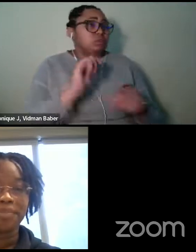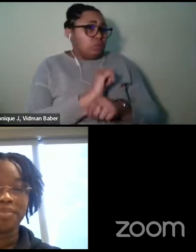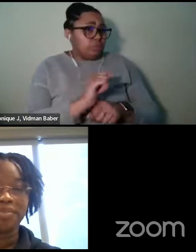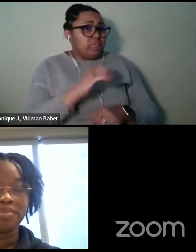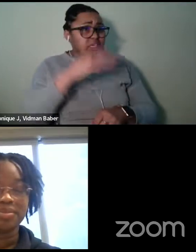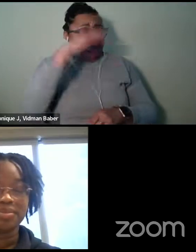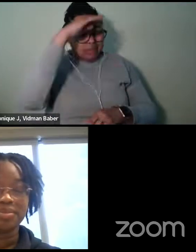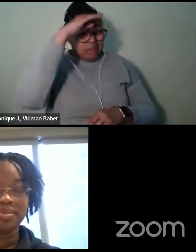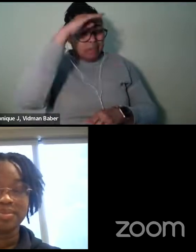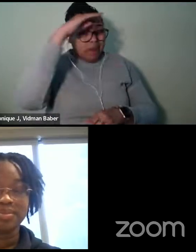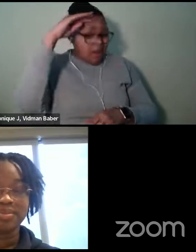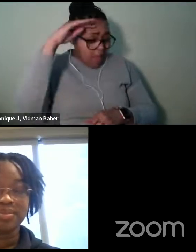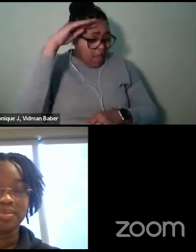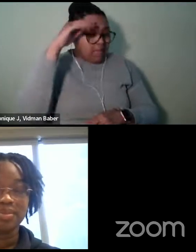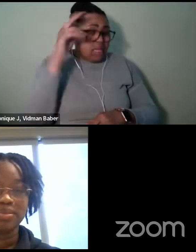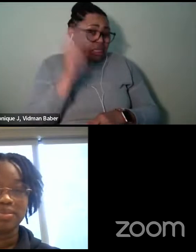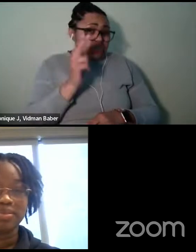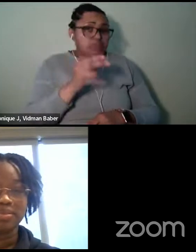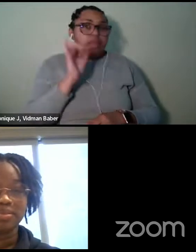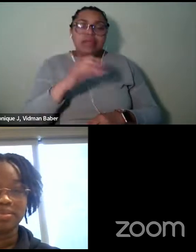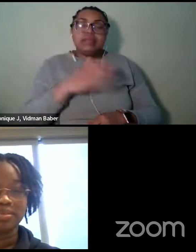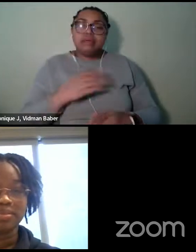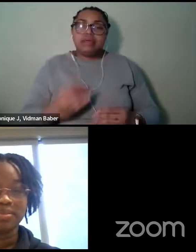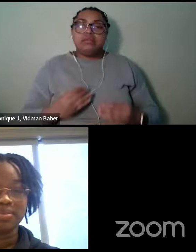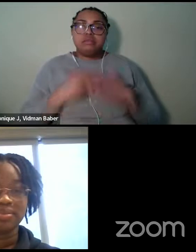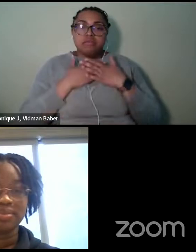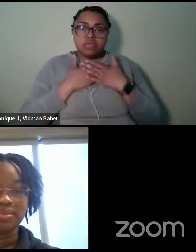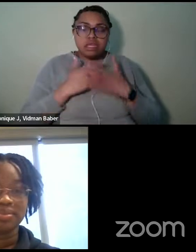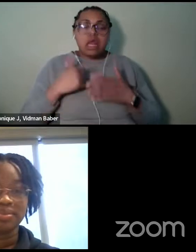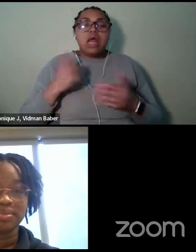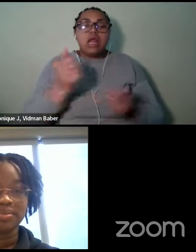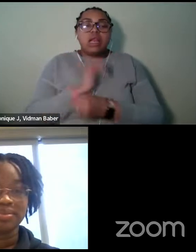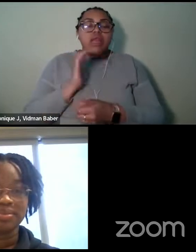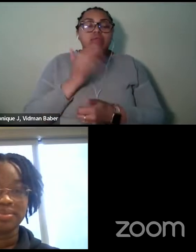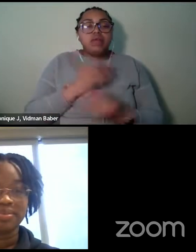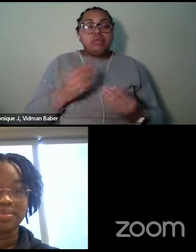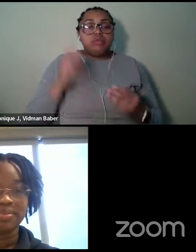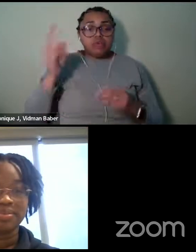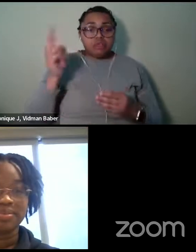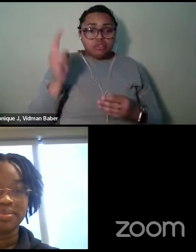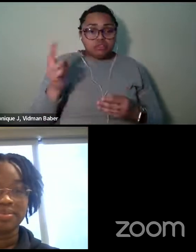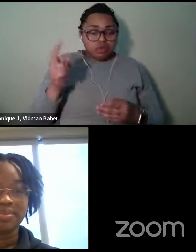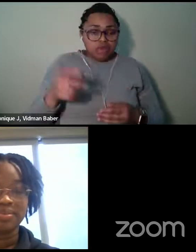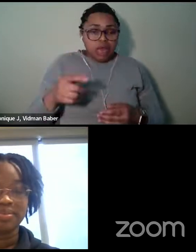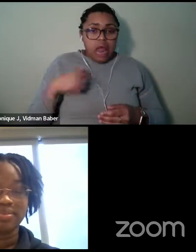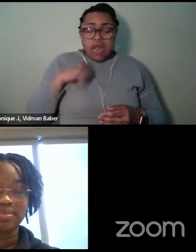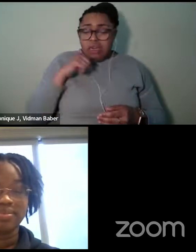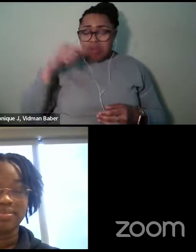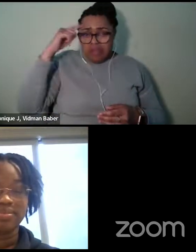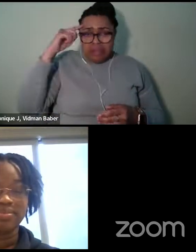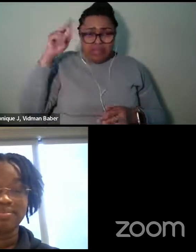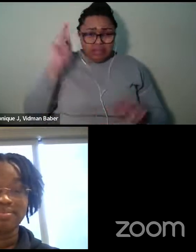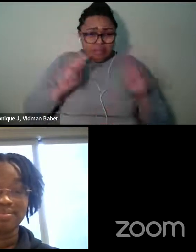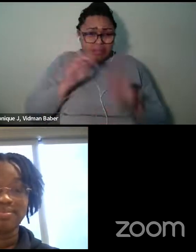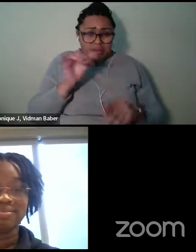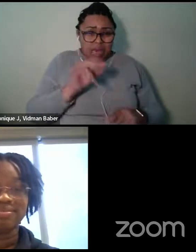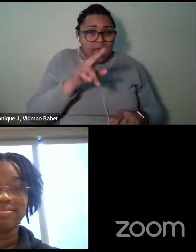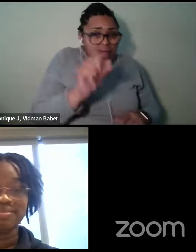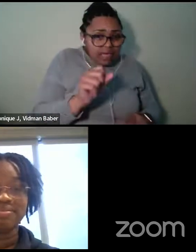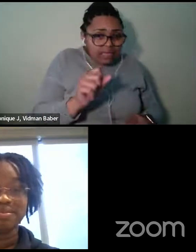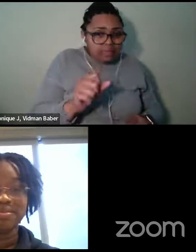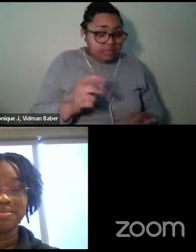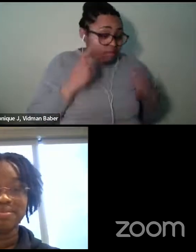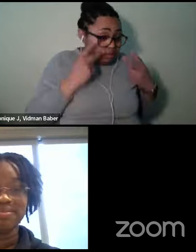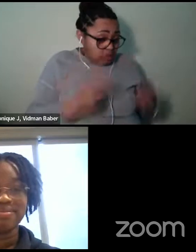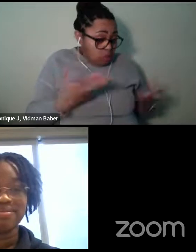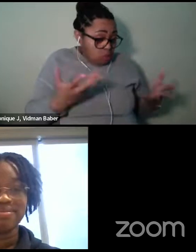I love our history. Um, I don't think there, no, I don't think there's people like us, like look at